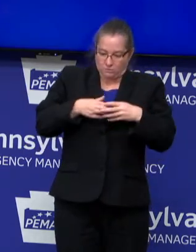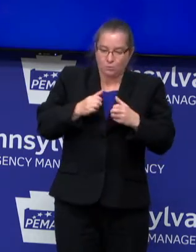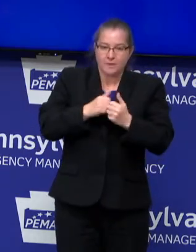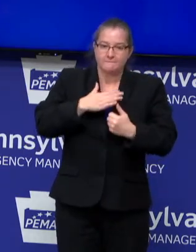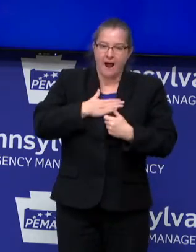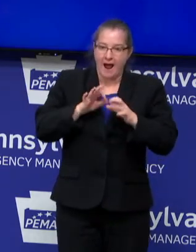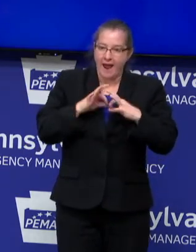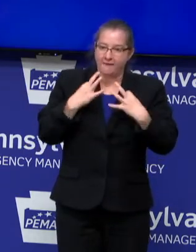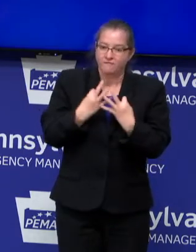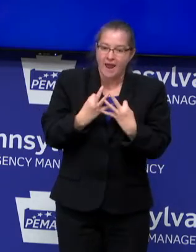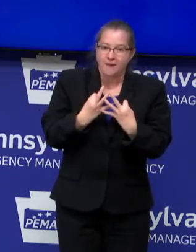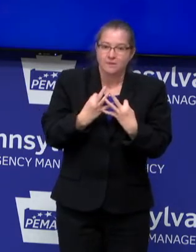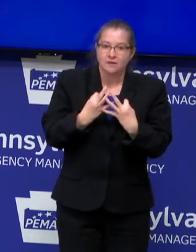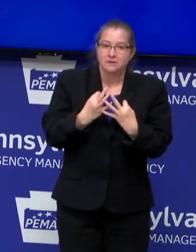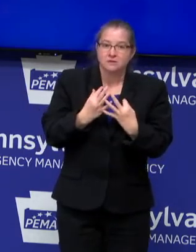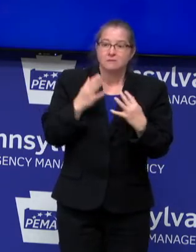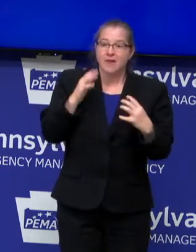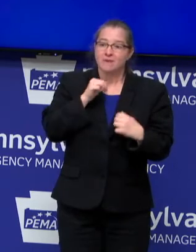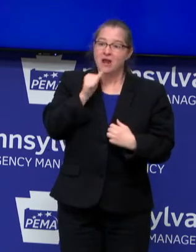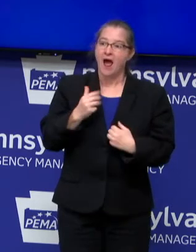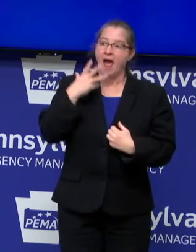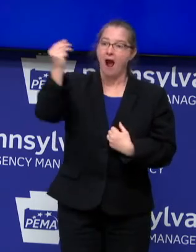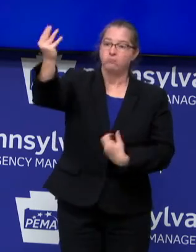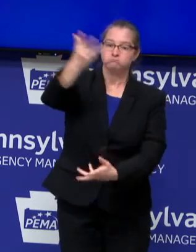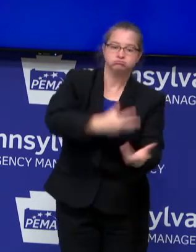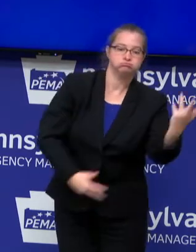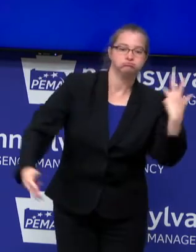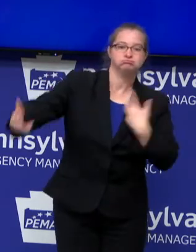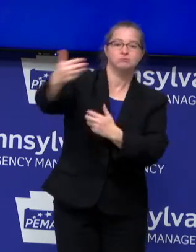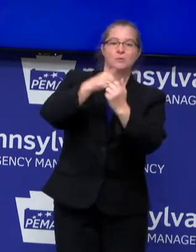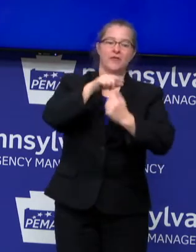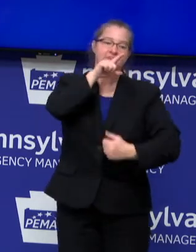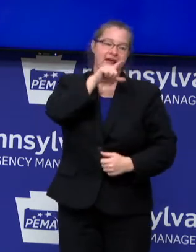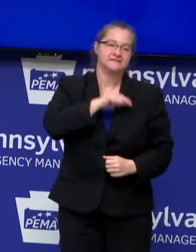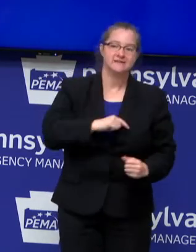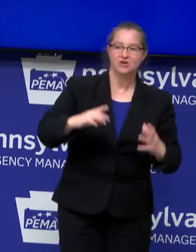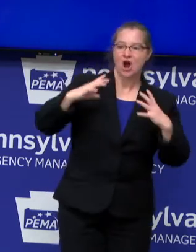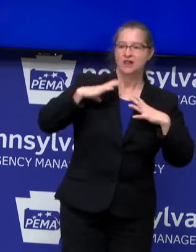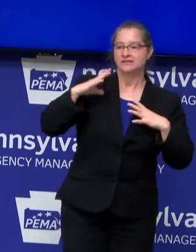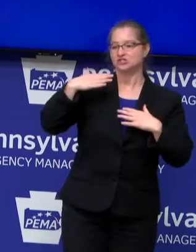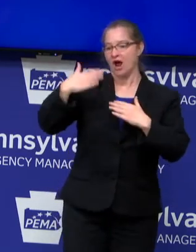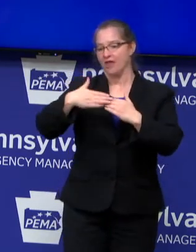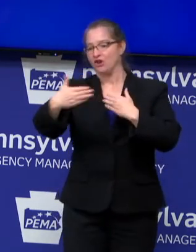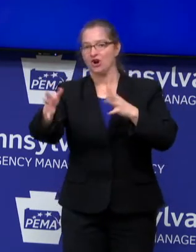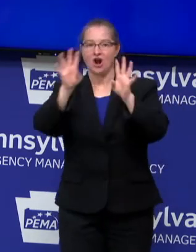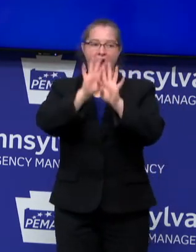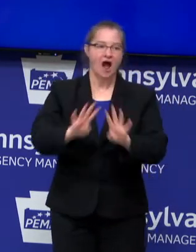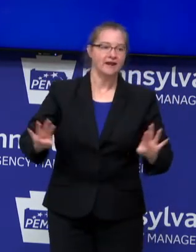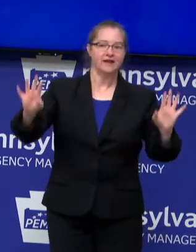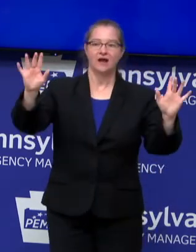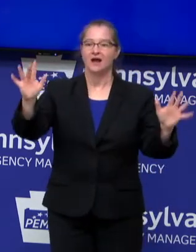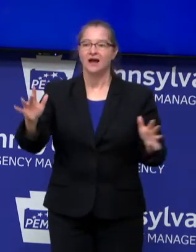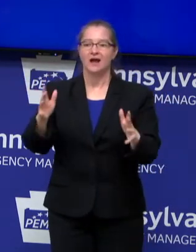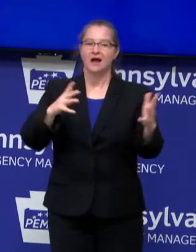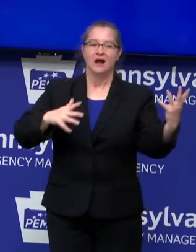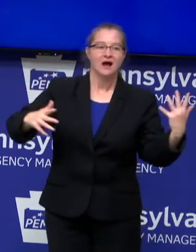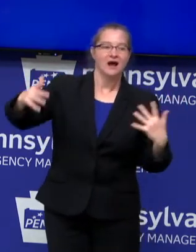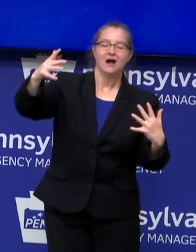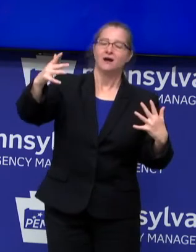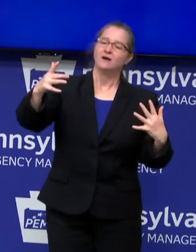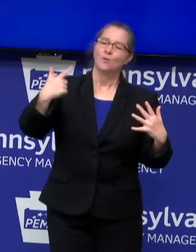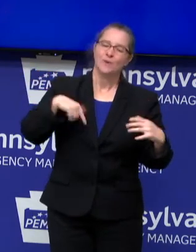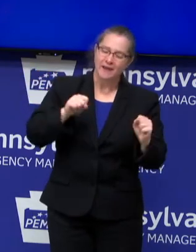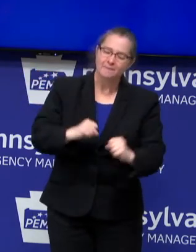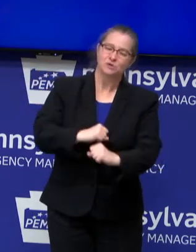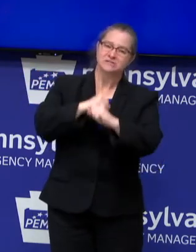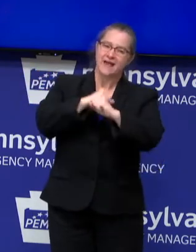that maybe not spread around as much as you'd like to with the Thanksgiving or the other holidays or Hanukkah. You know, we can protect each